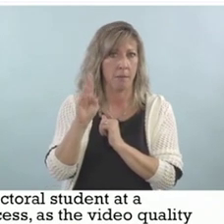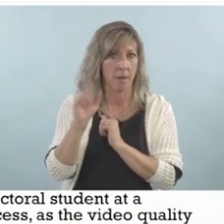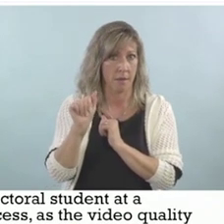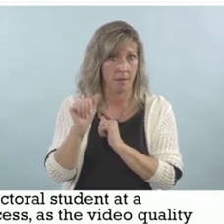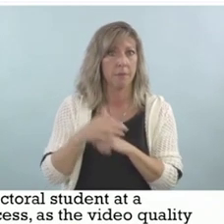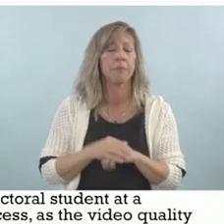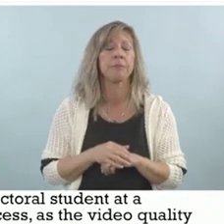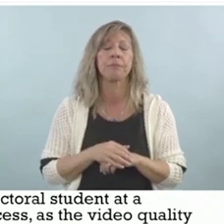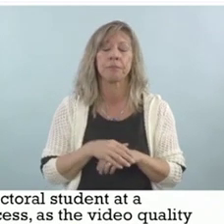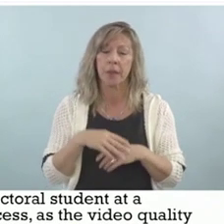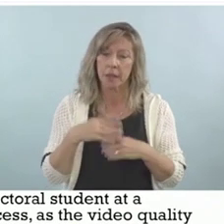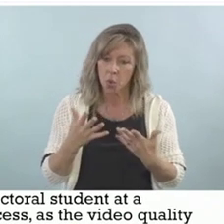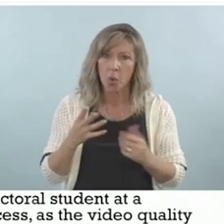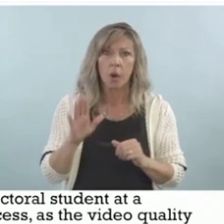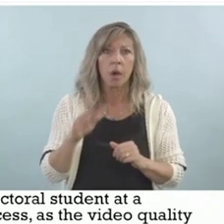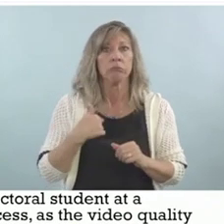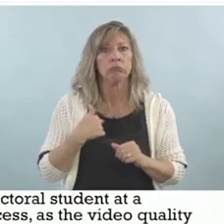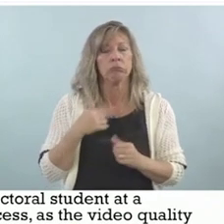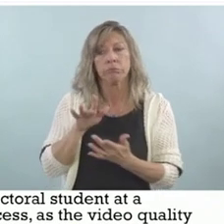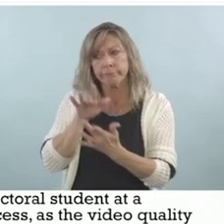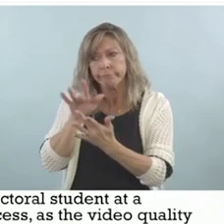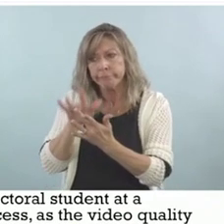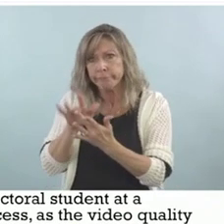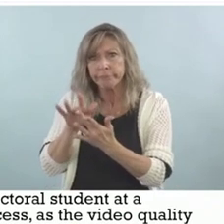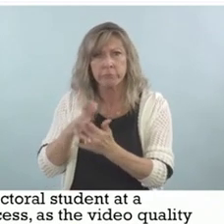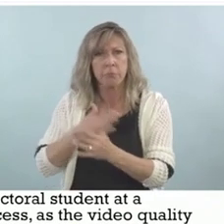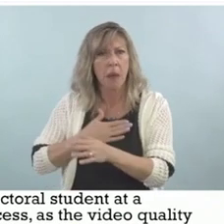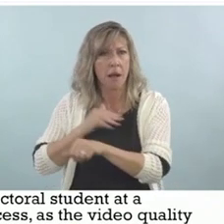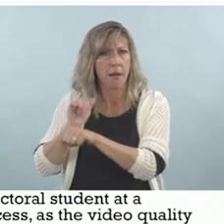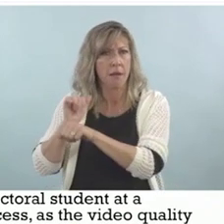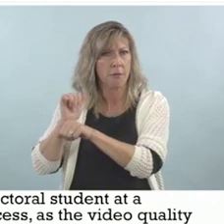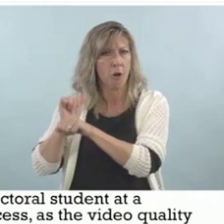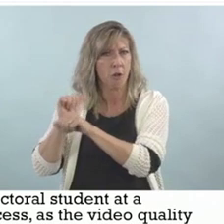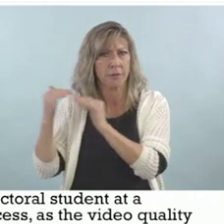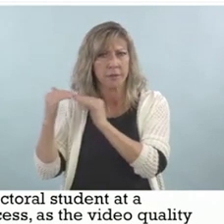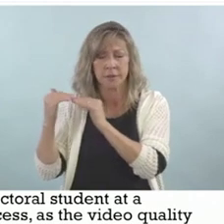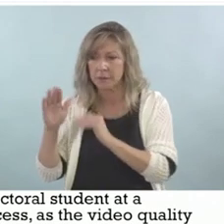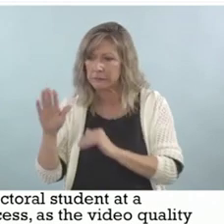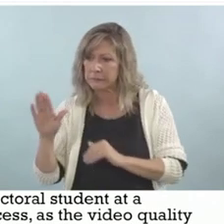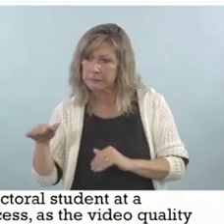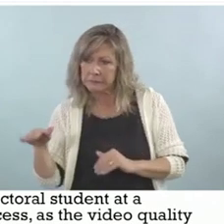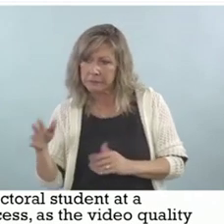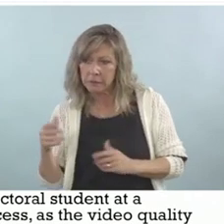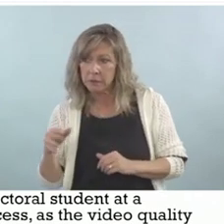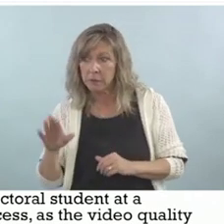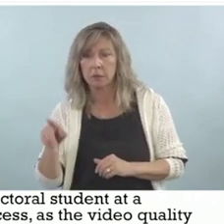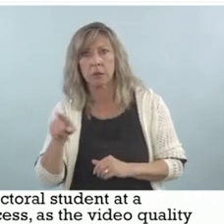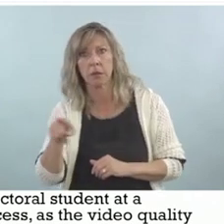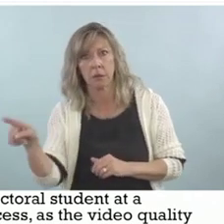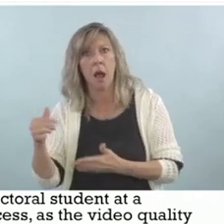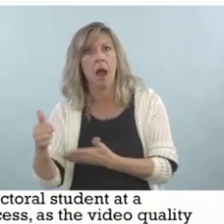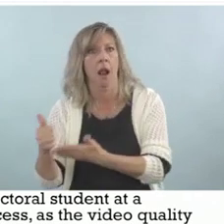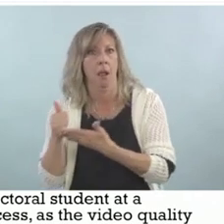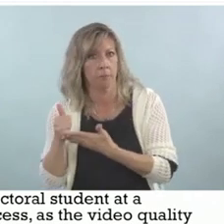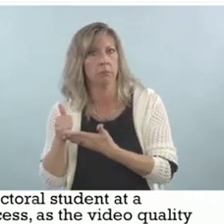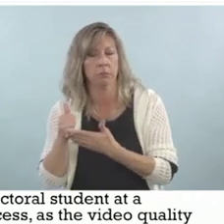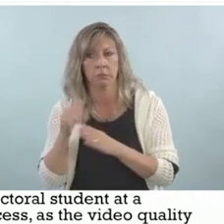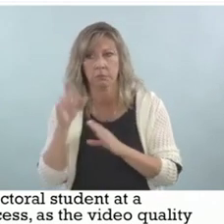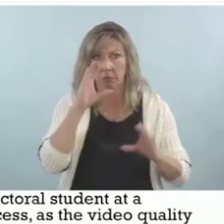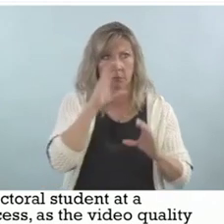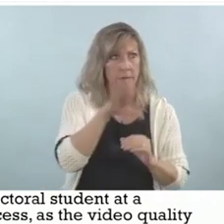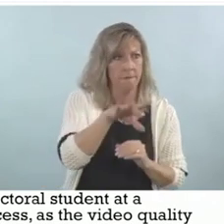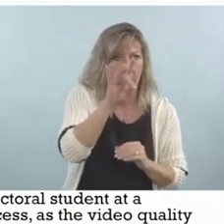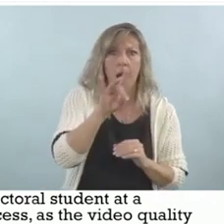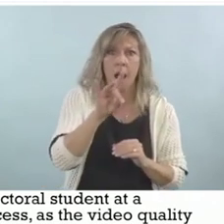So I contacted my colleagues there, and they helped me find people to do the validation,